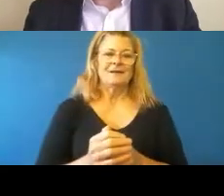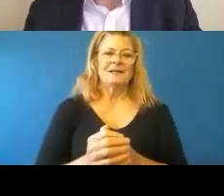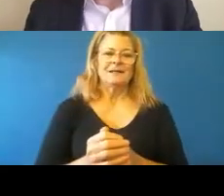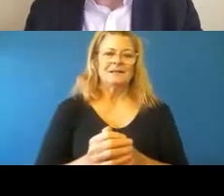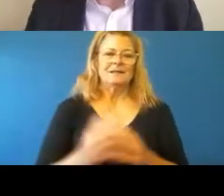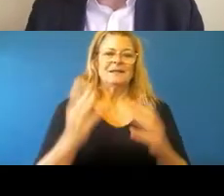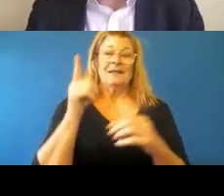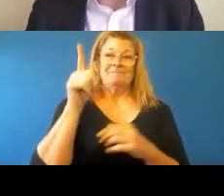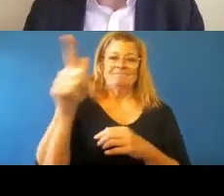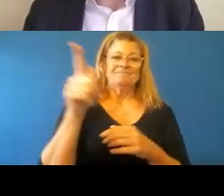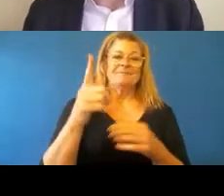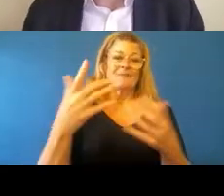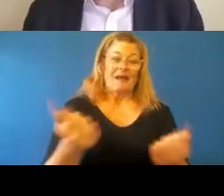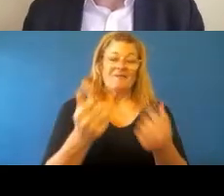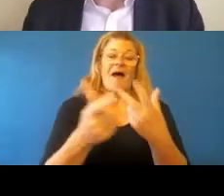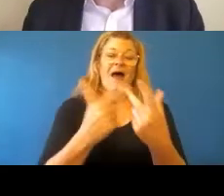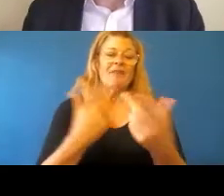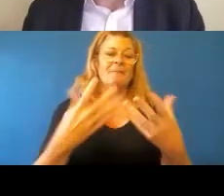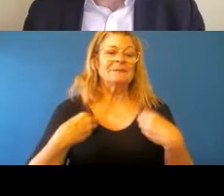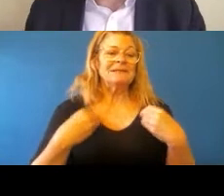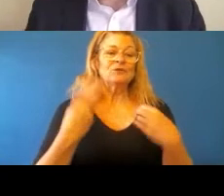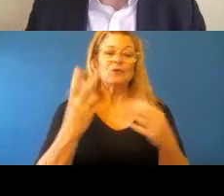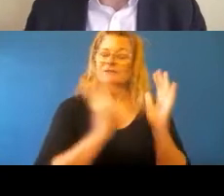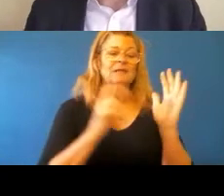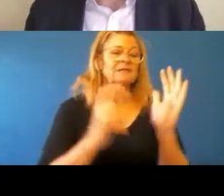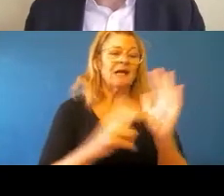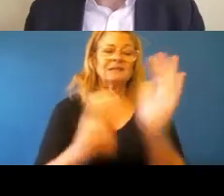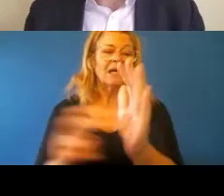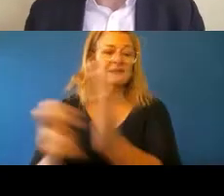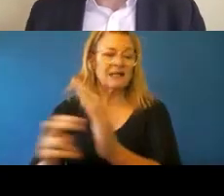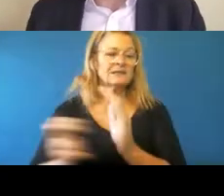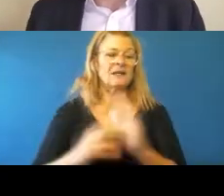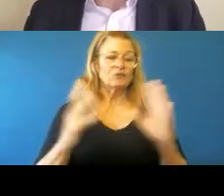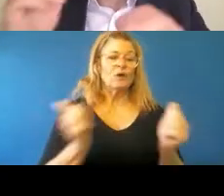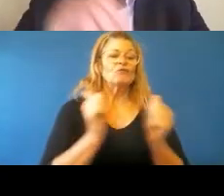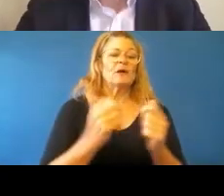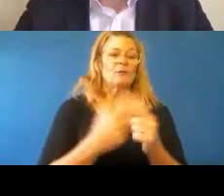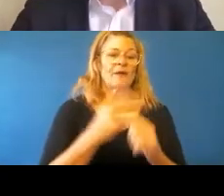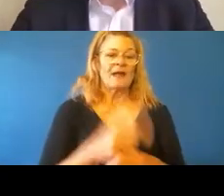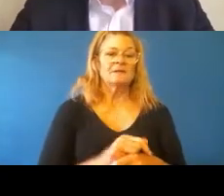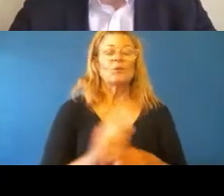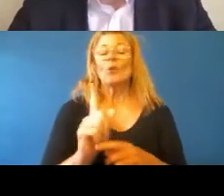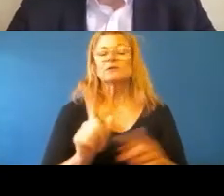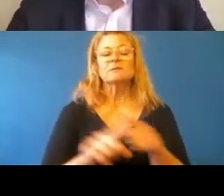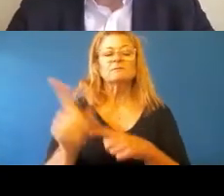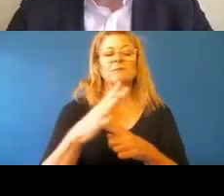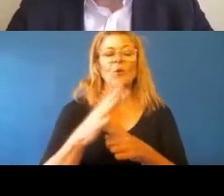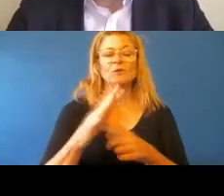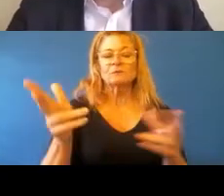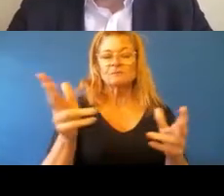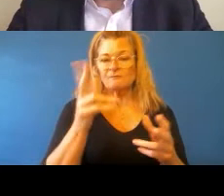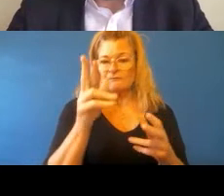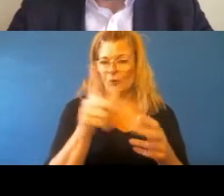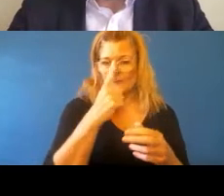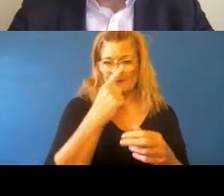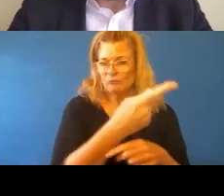region as well, have signed up to that. But what's more importantly from the point of view of maybe the listeners here today, is all the government departments and